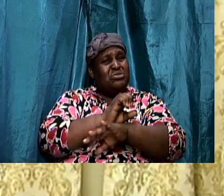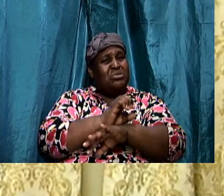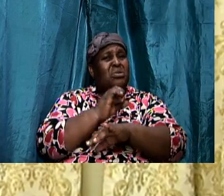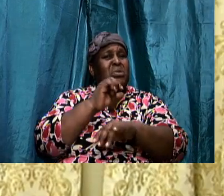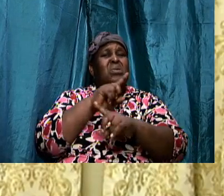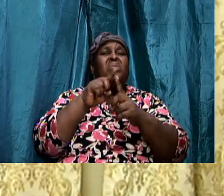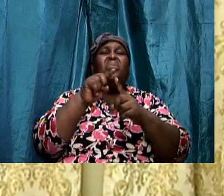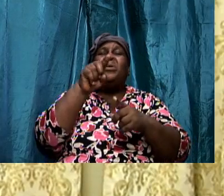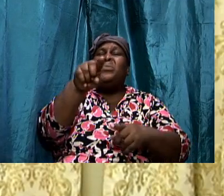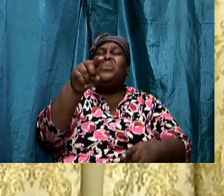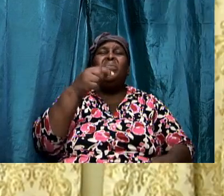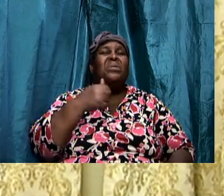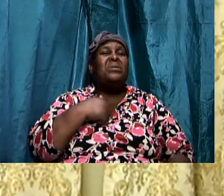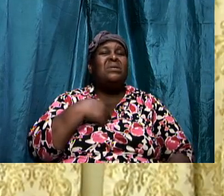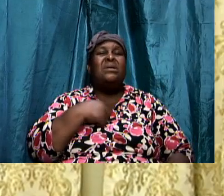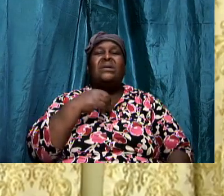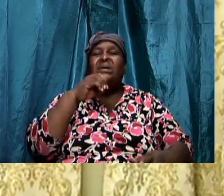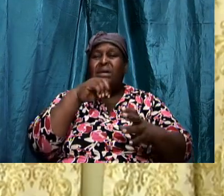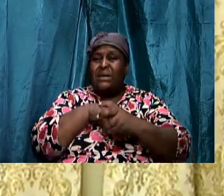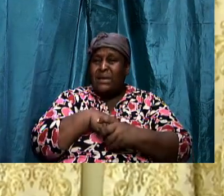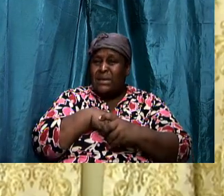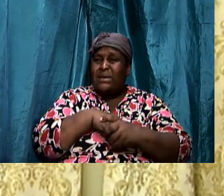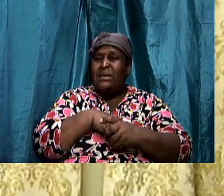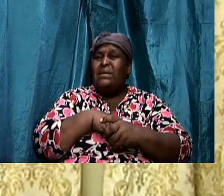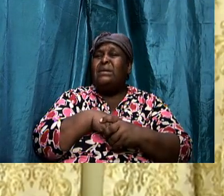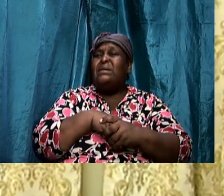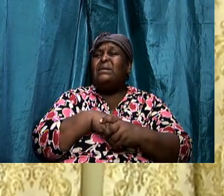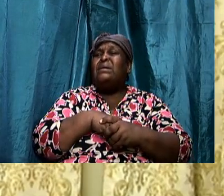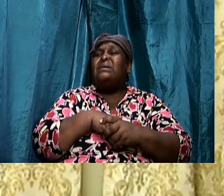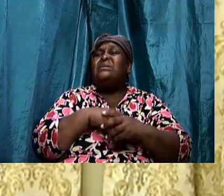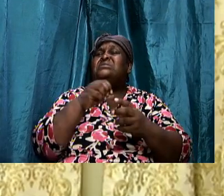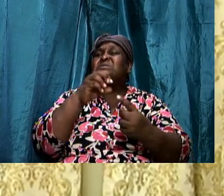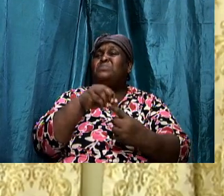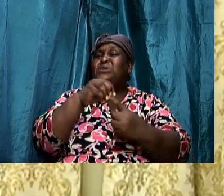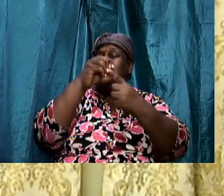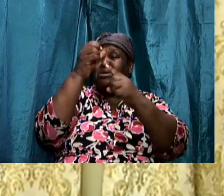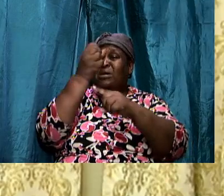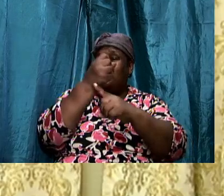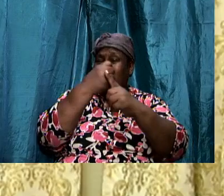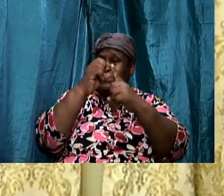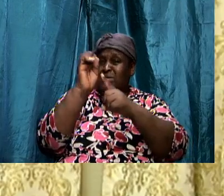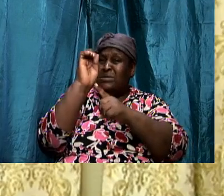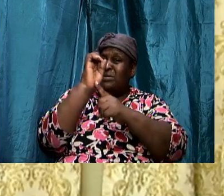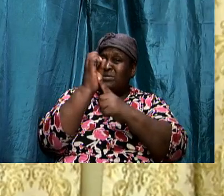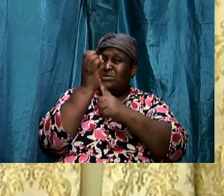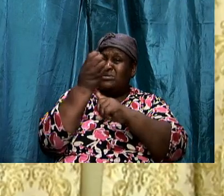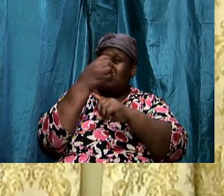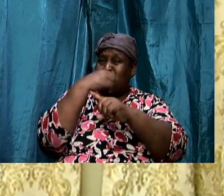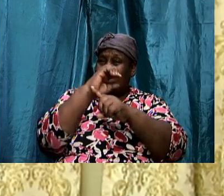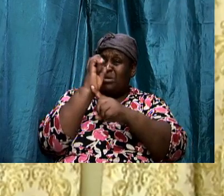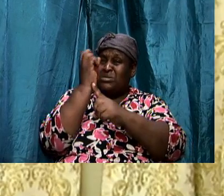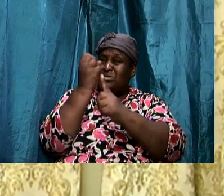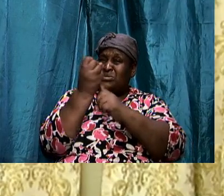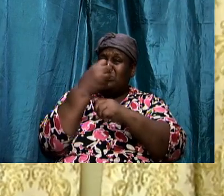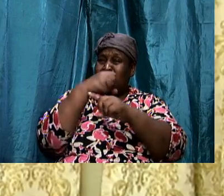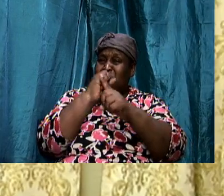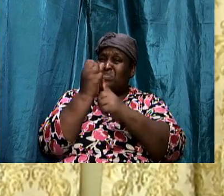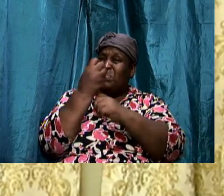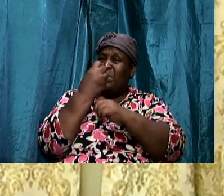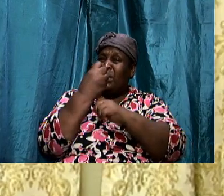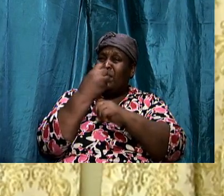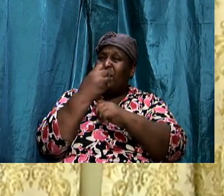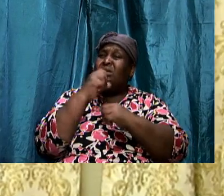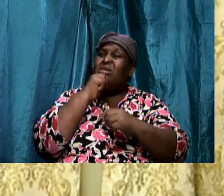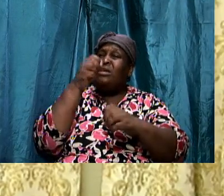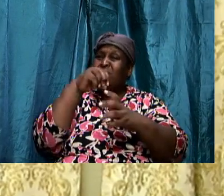i are in a particular situation where we are not in the world for extended period of time